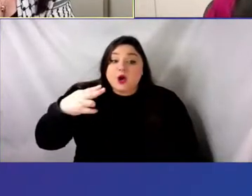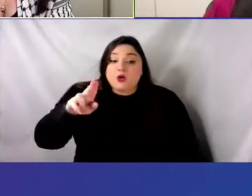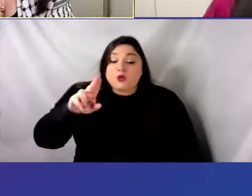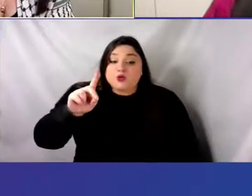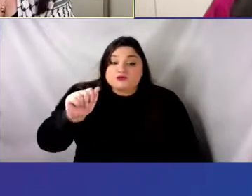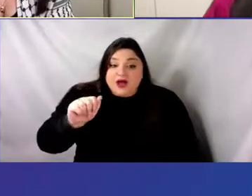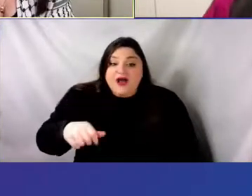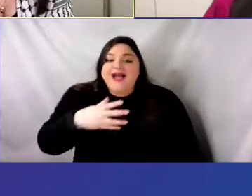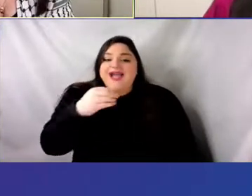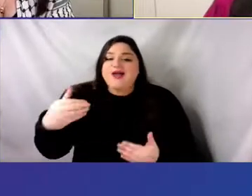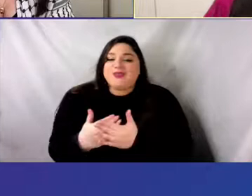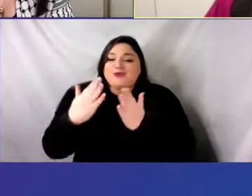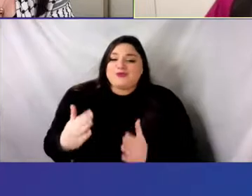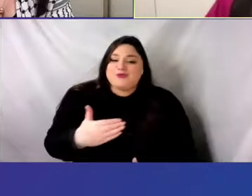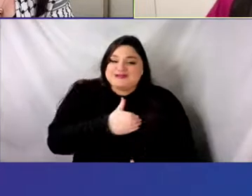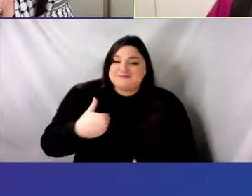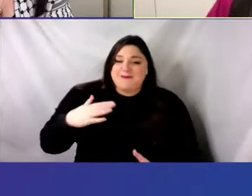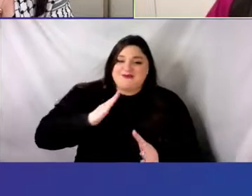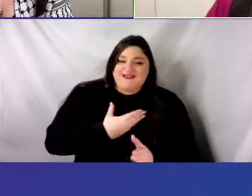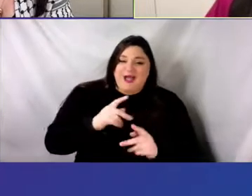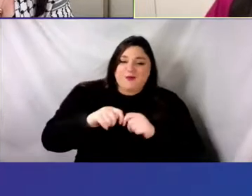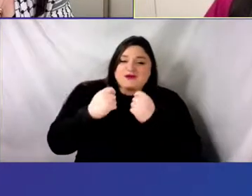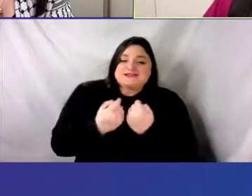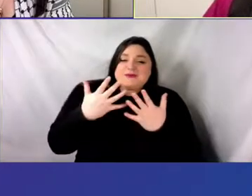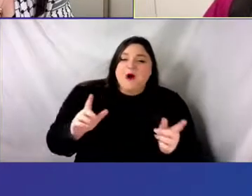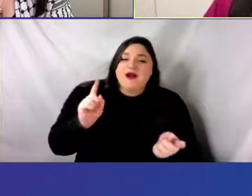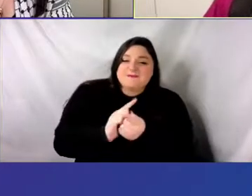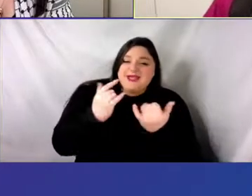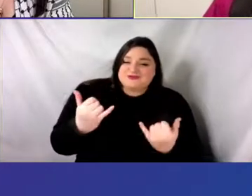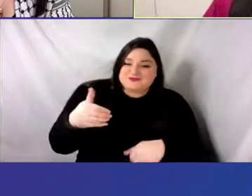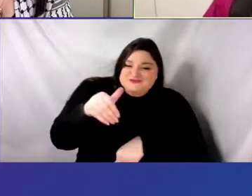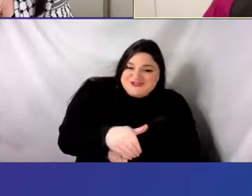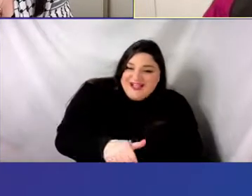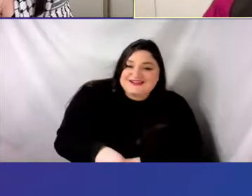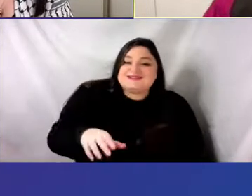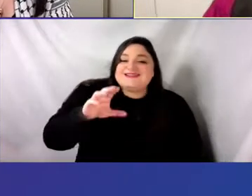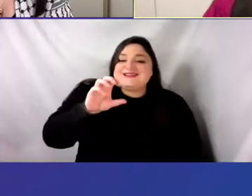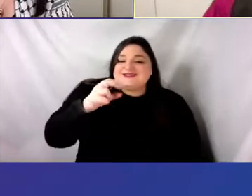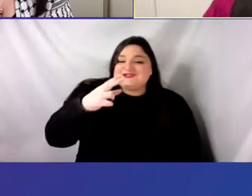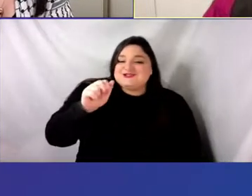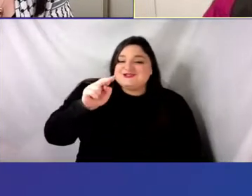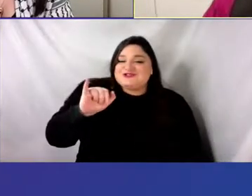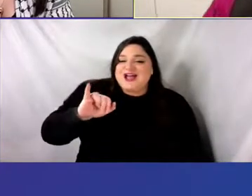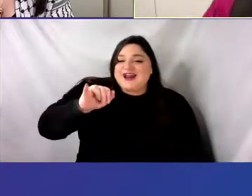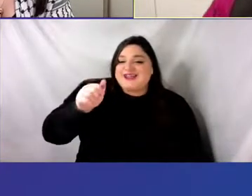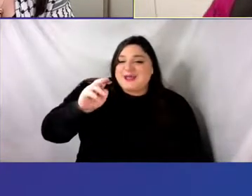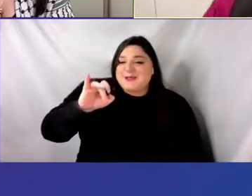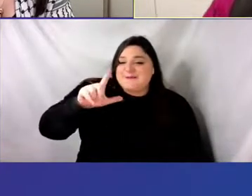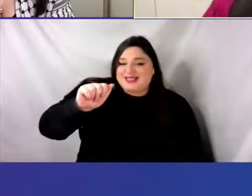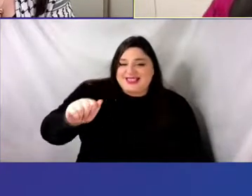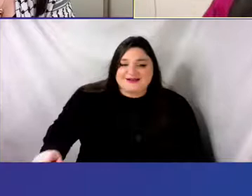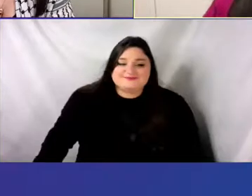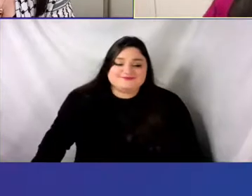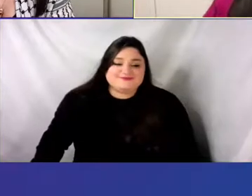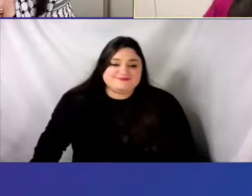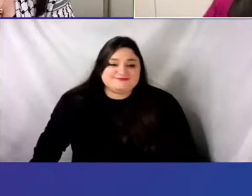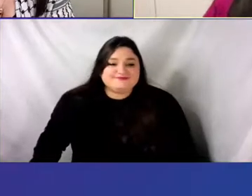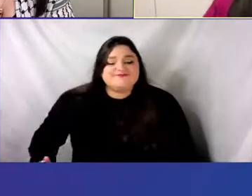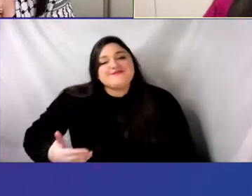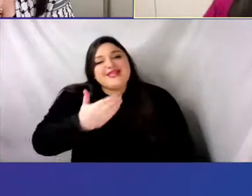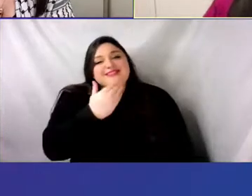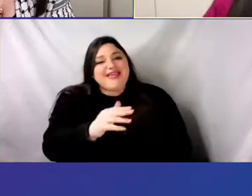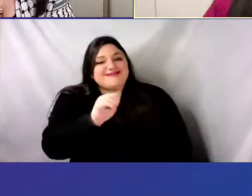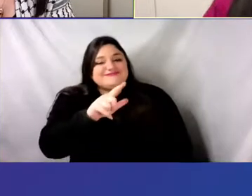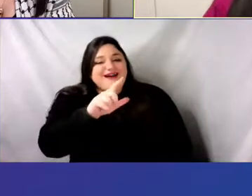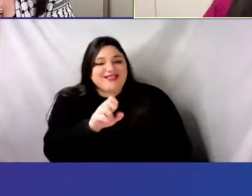Shani Jamila. Thanks, Ali. On behalf of the programming crew, we'd like to acknowledge the full team at Dance NYC, who have all